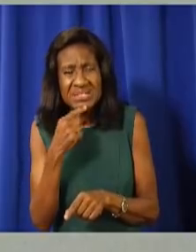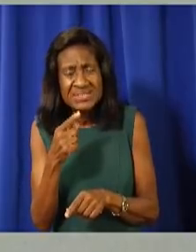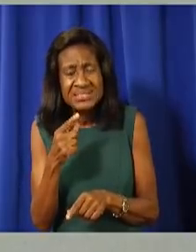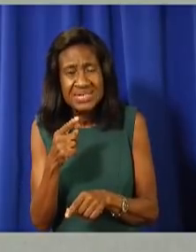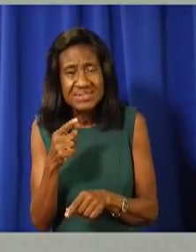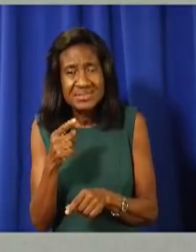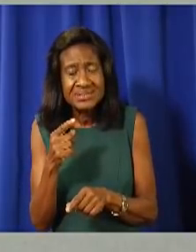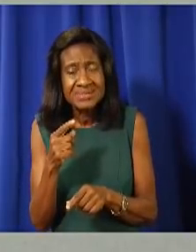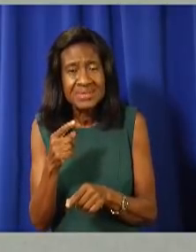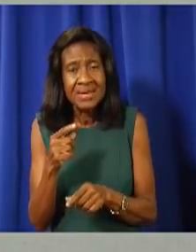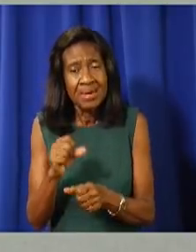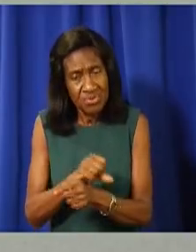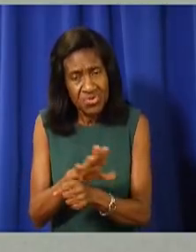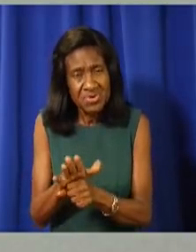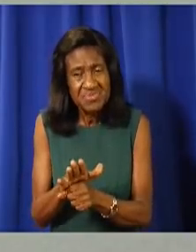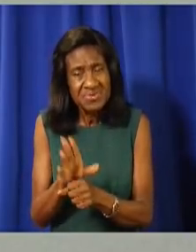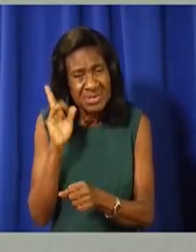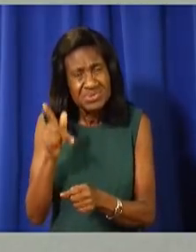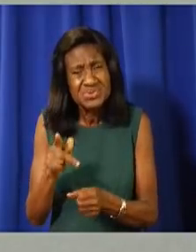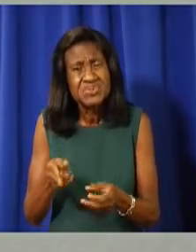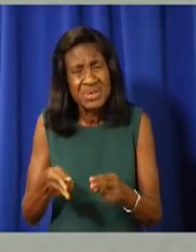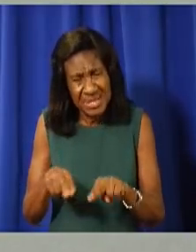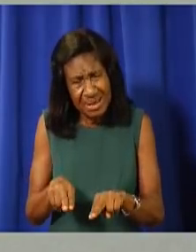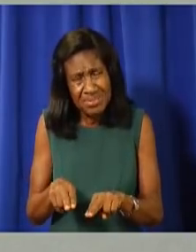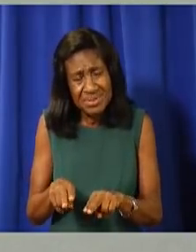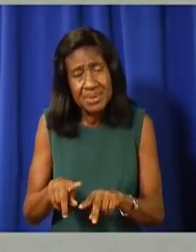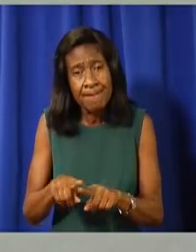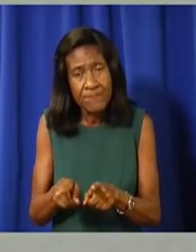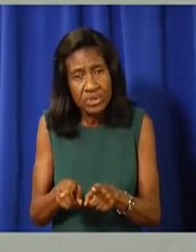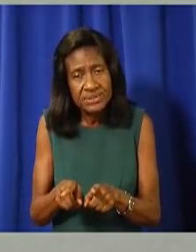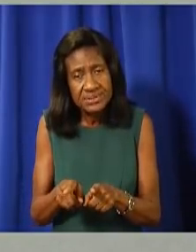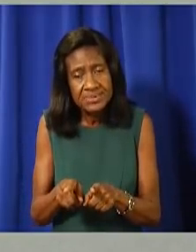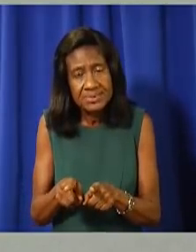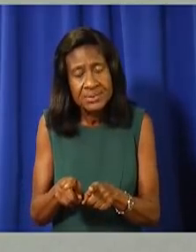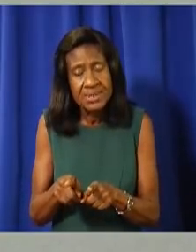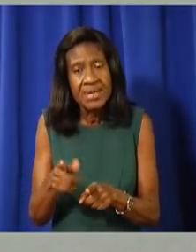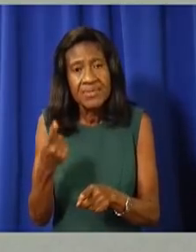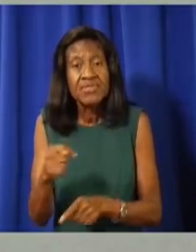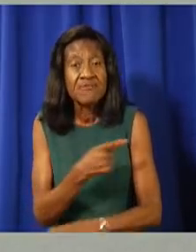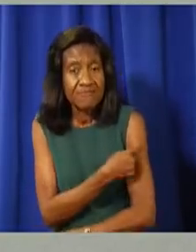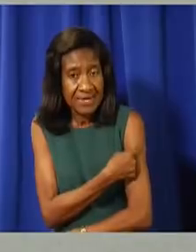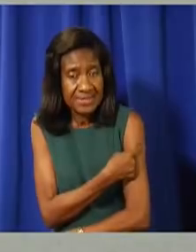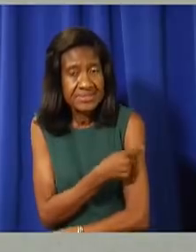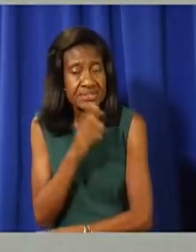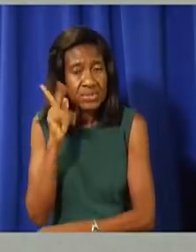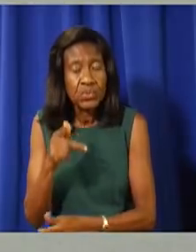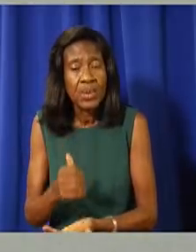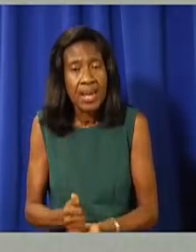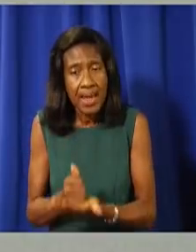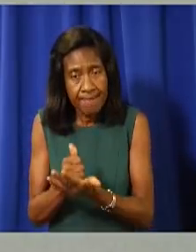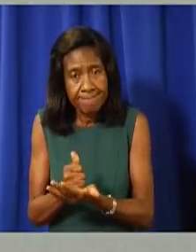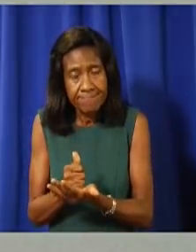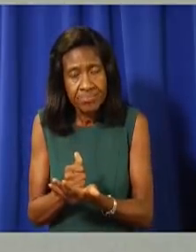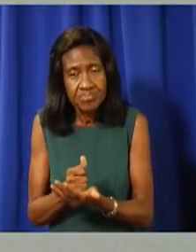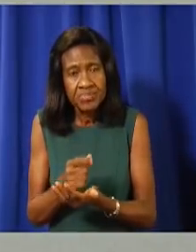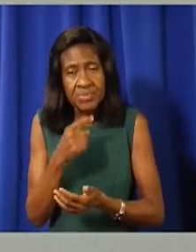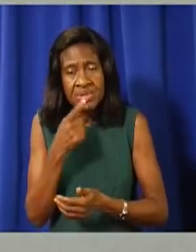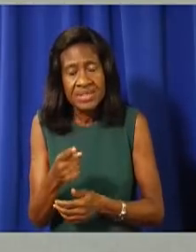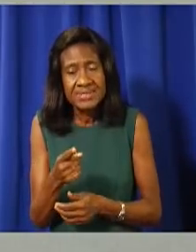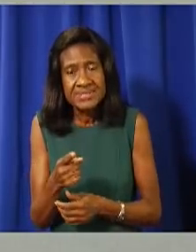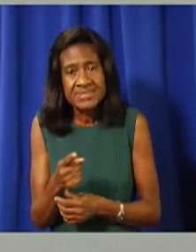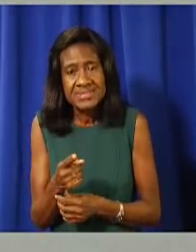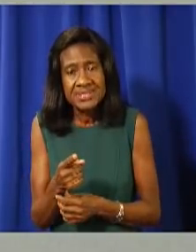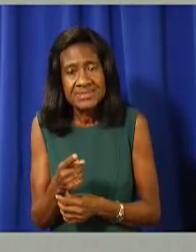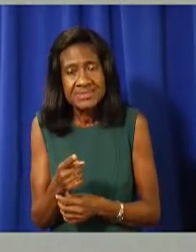on the vaccines as the best defense. Now, the easing of restrictions in the UK has seen cases go up. And as the premier